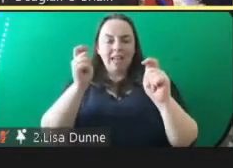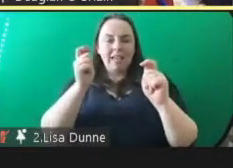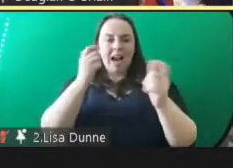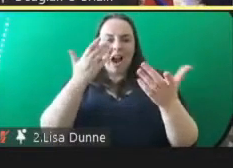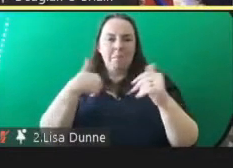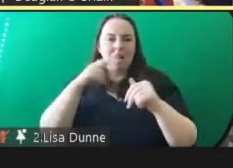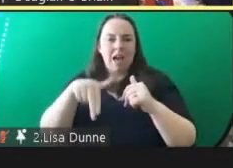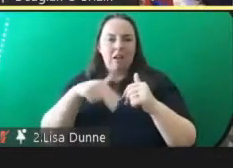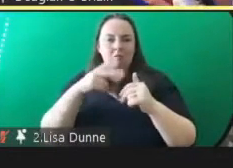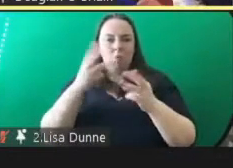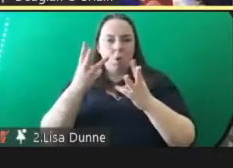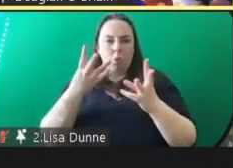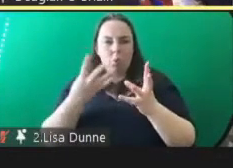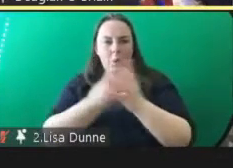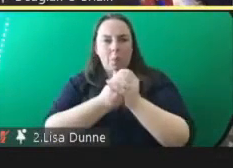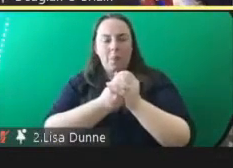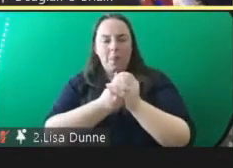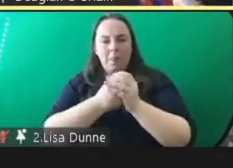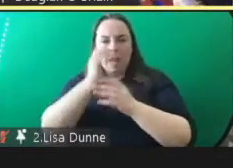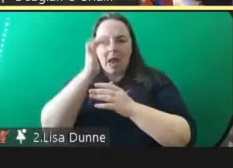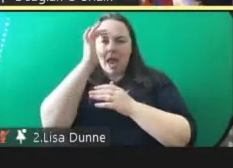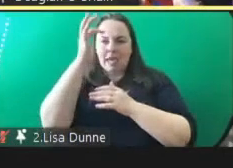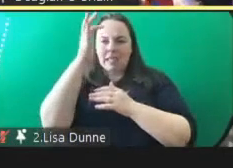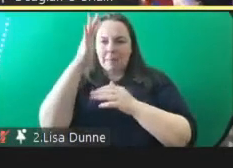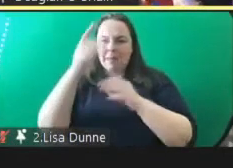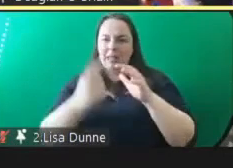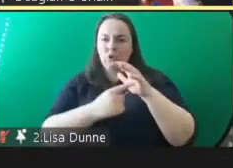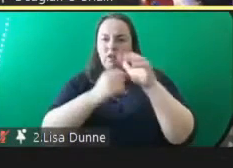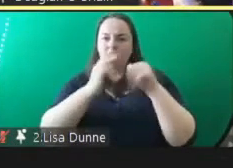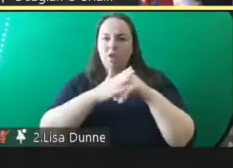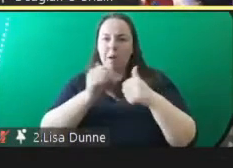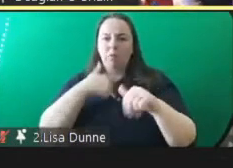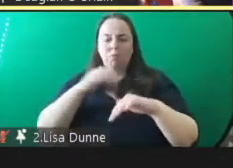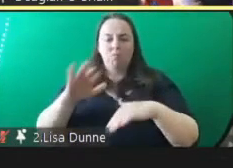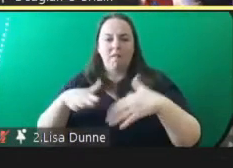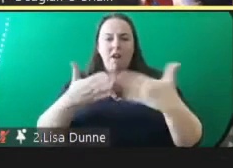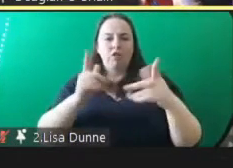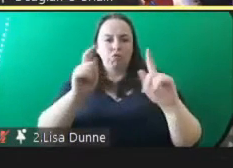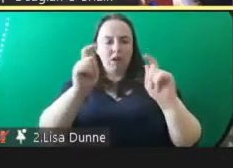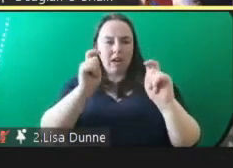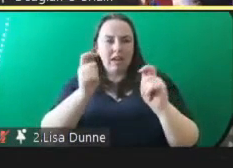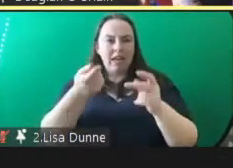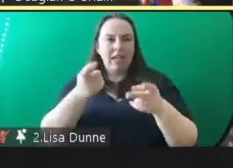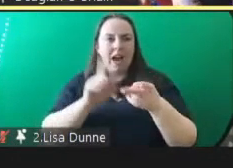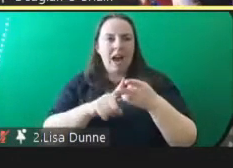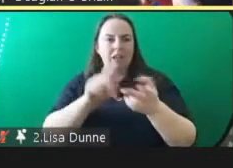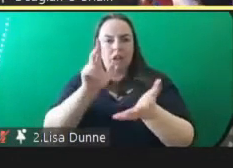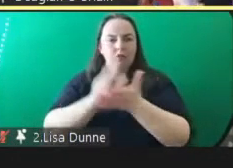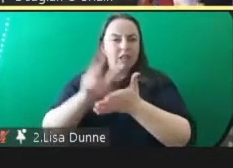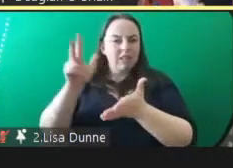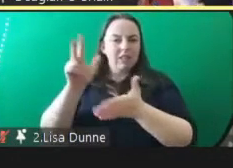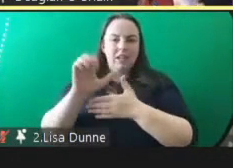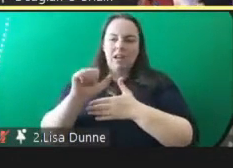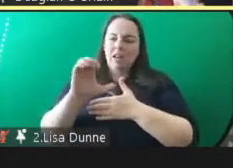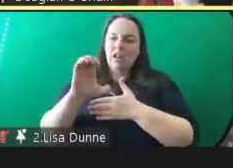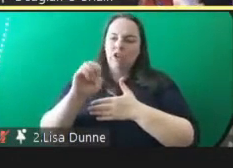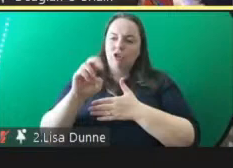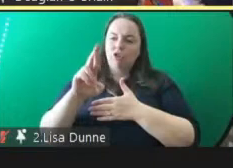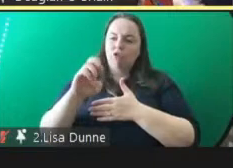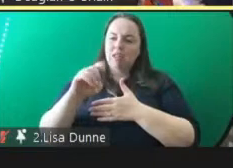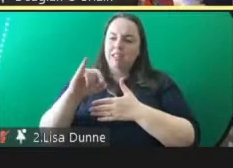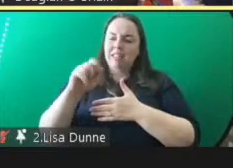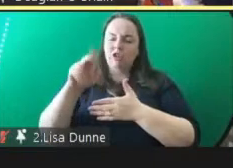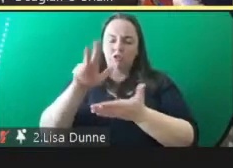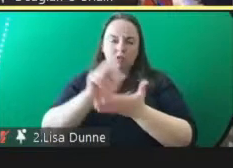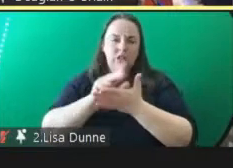might partner with an academic institution to provide uh training and accreditation uh and and